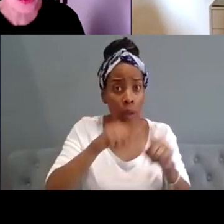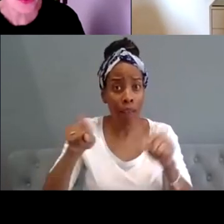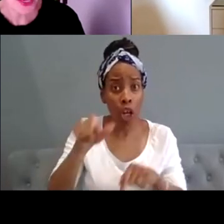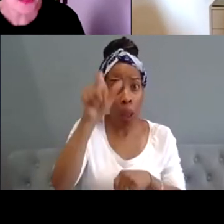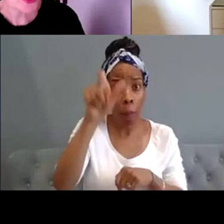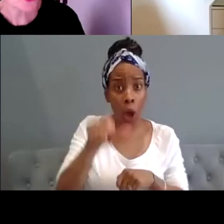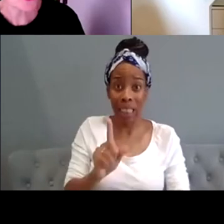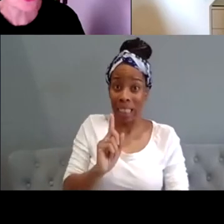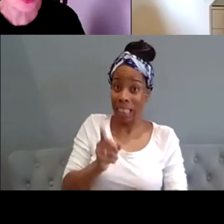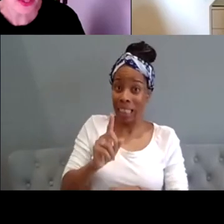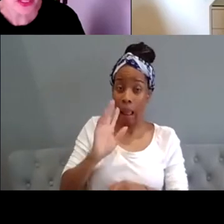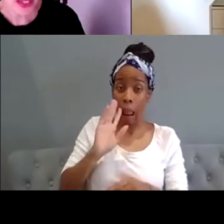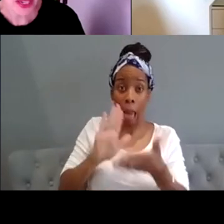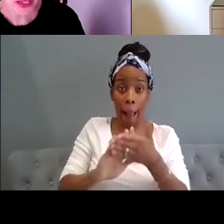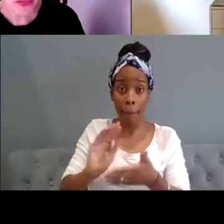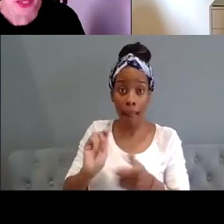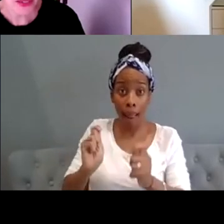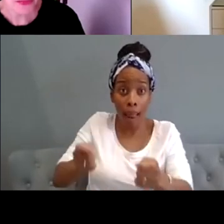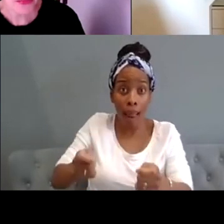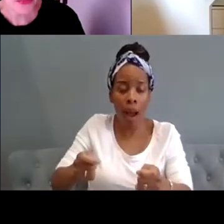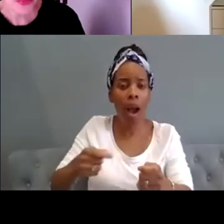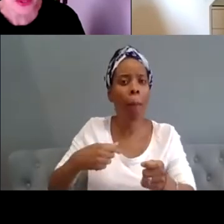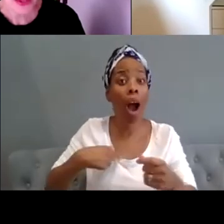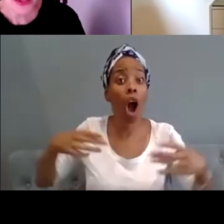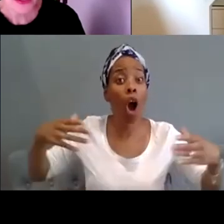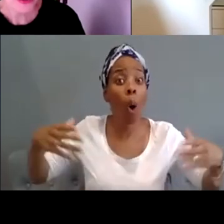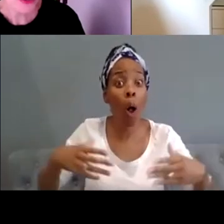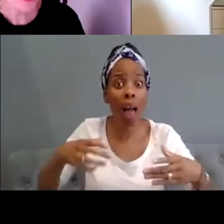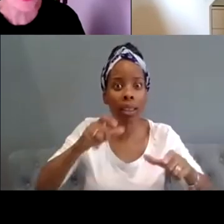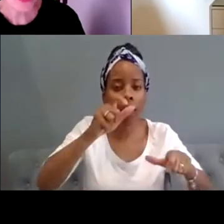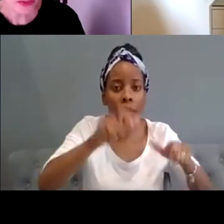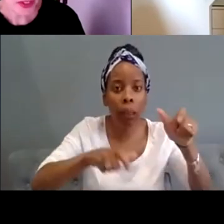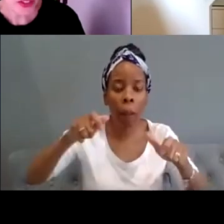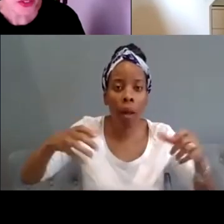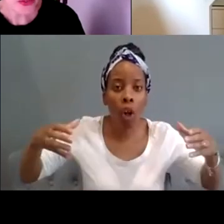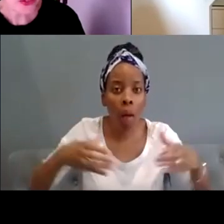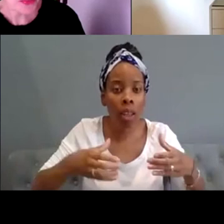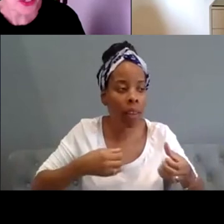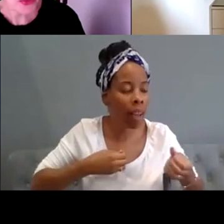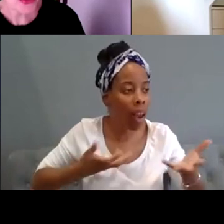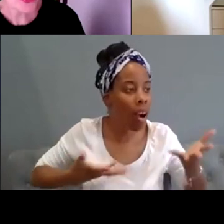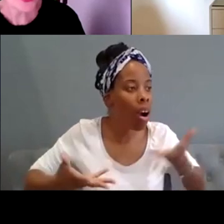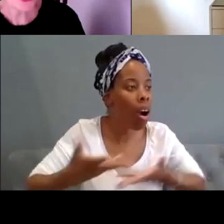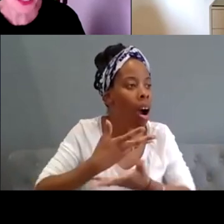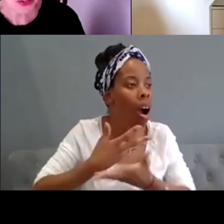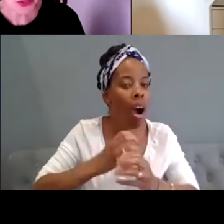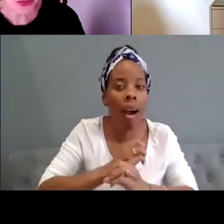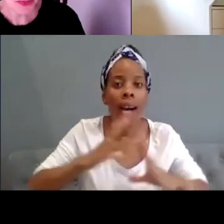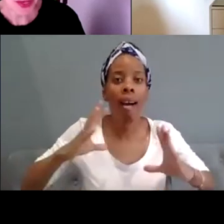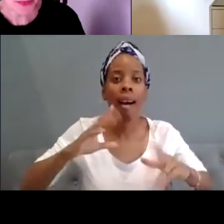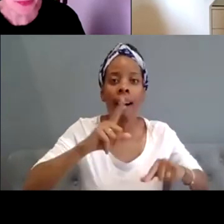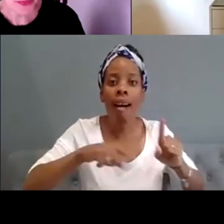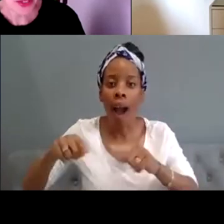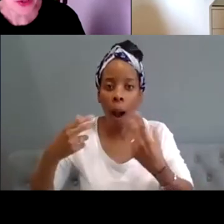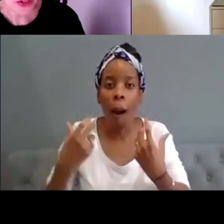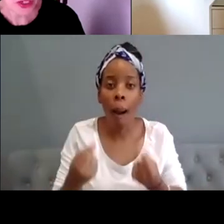while we can be neurodiverse collectively the term is often misused because we're all still learning to talk